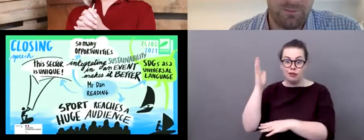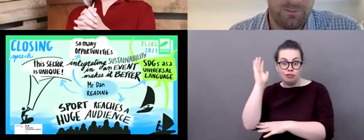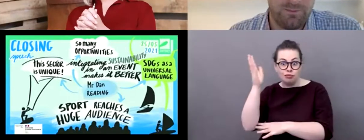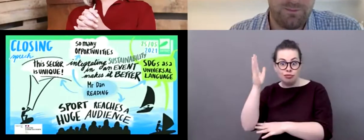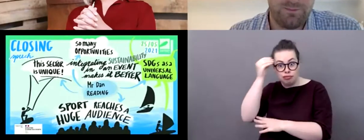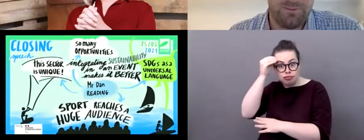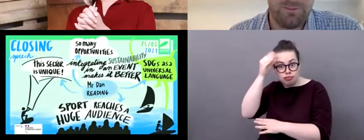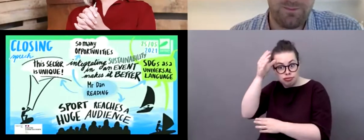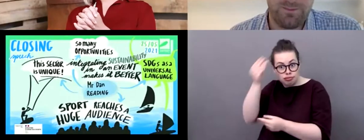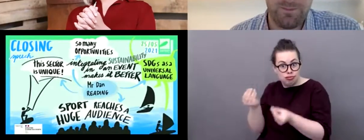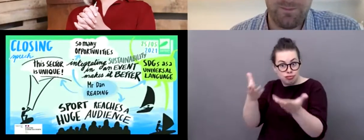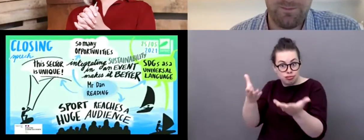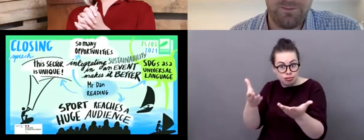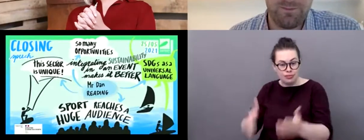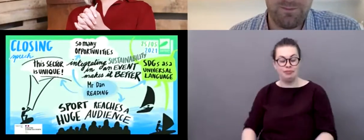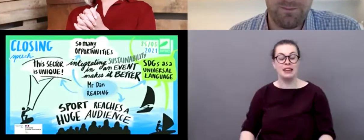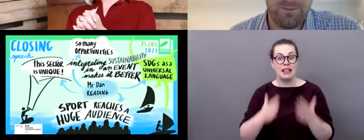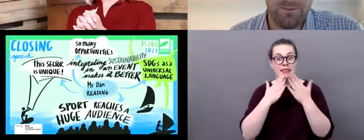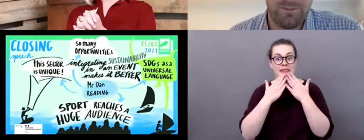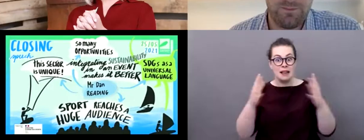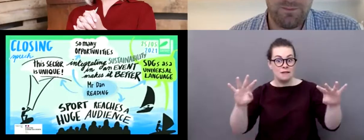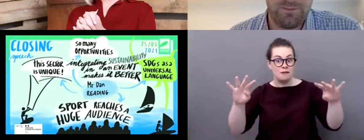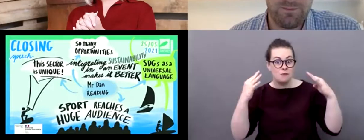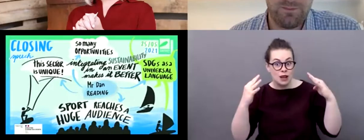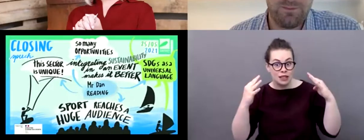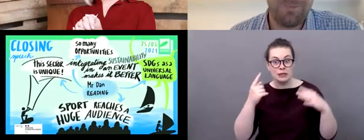you so much for following us today and see you tomorrow.